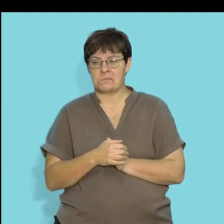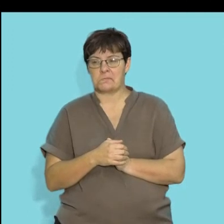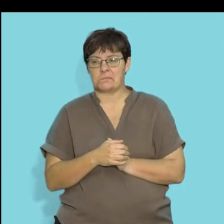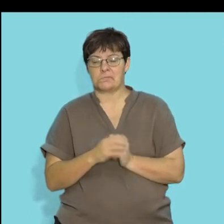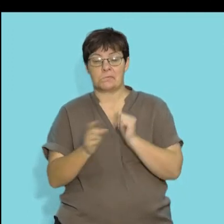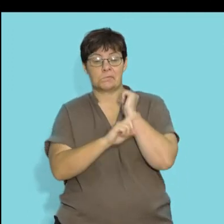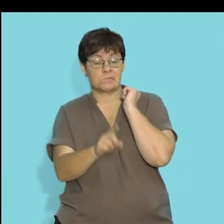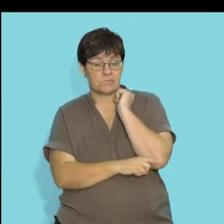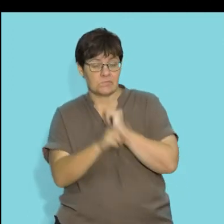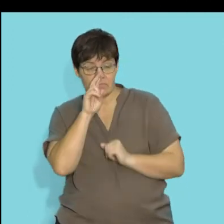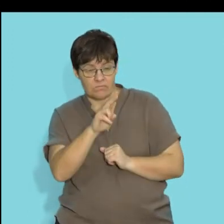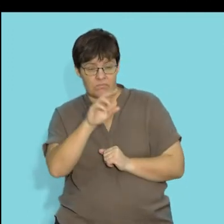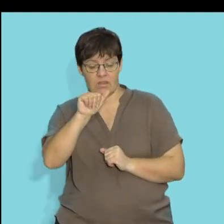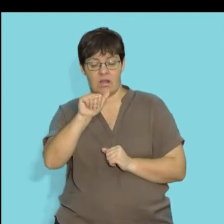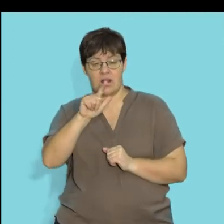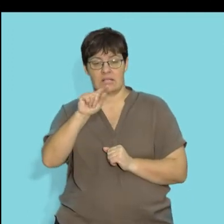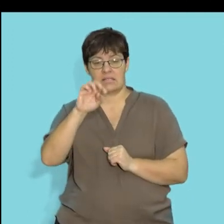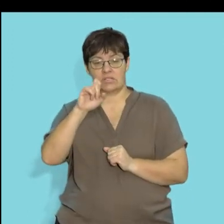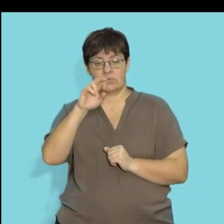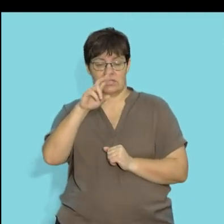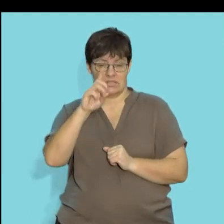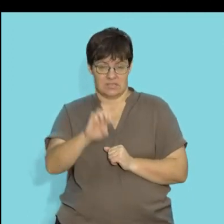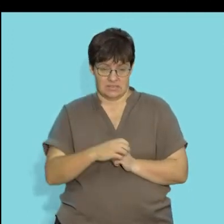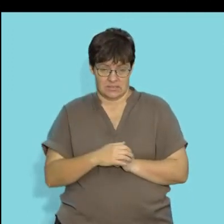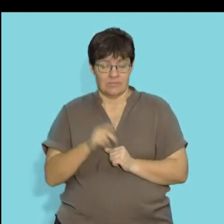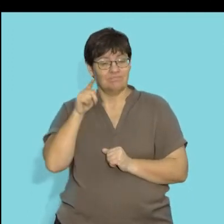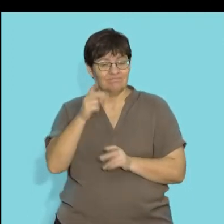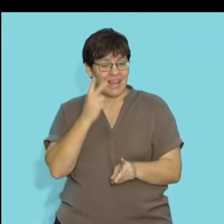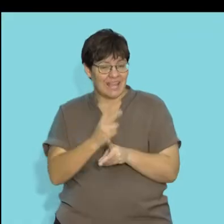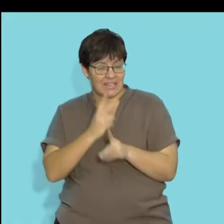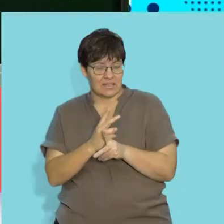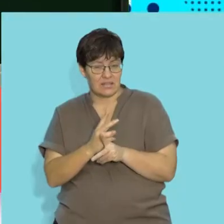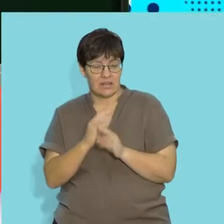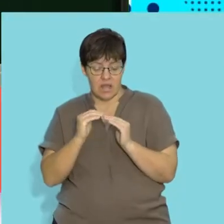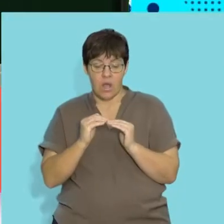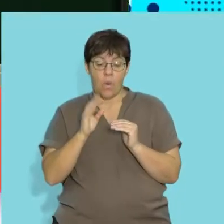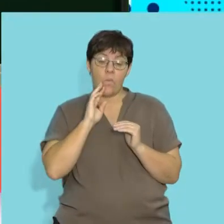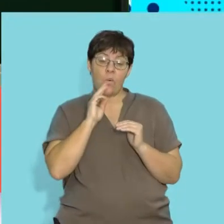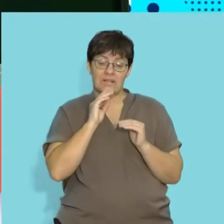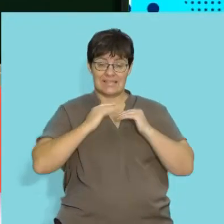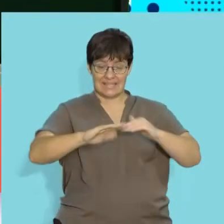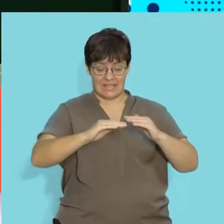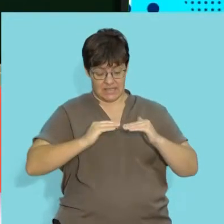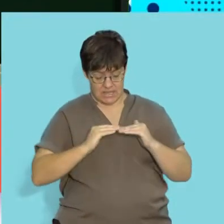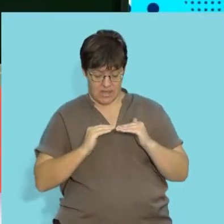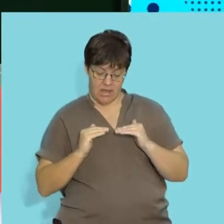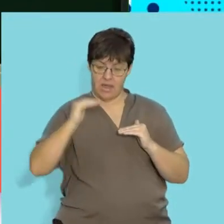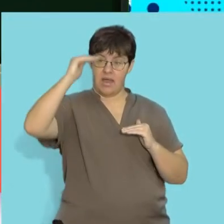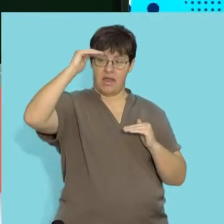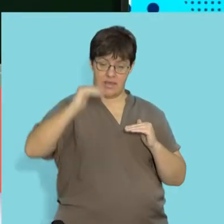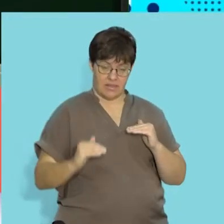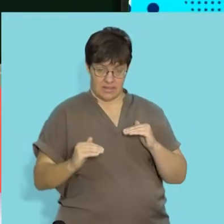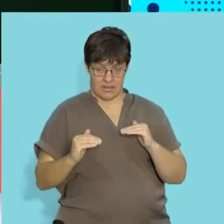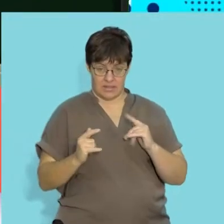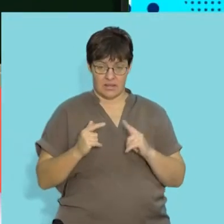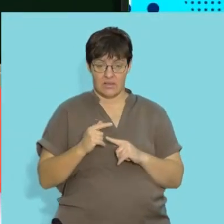The last factor we look at is altitude and altitude is again the height above sea level. And what we